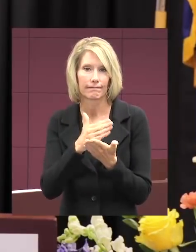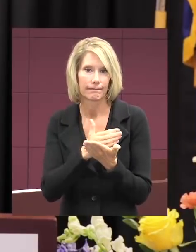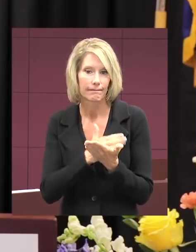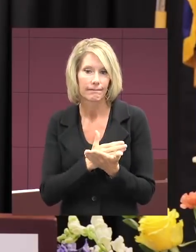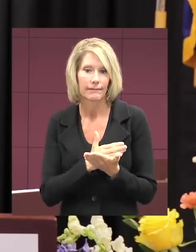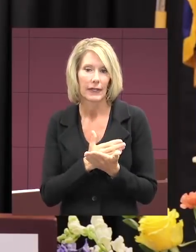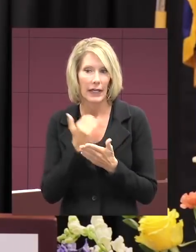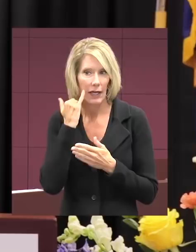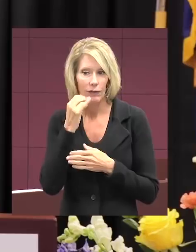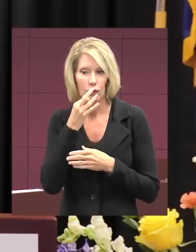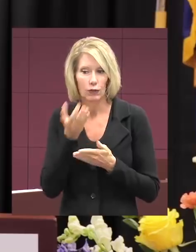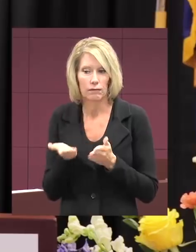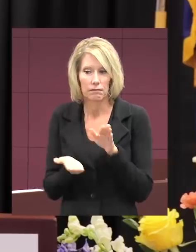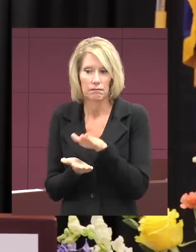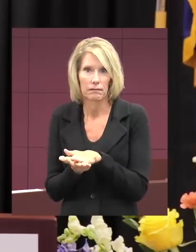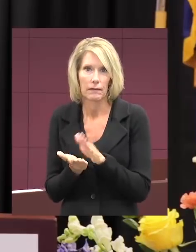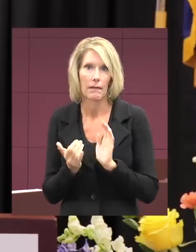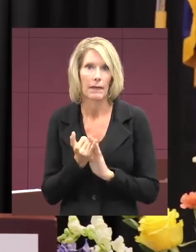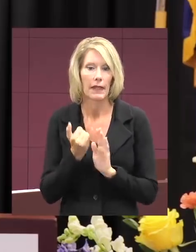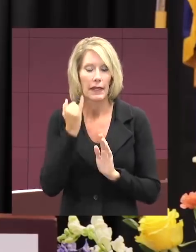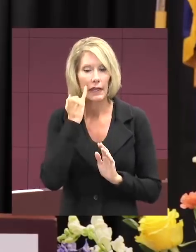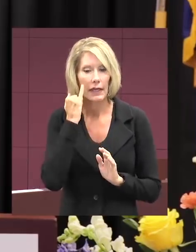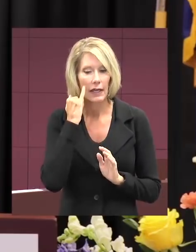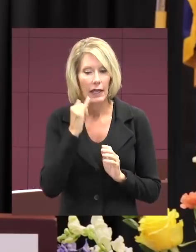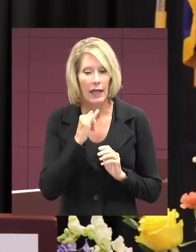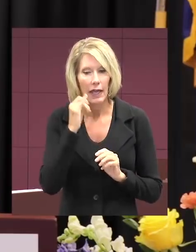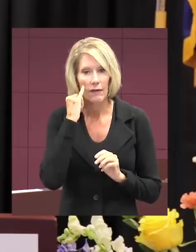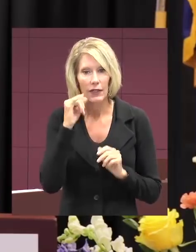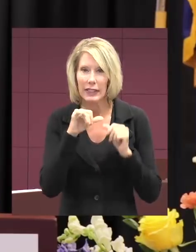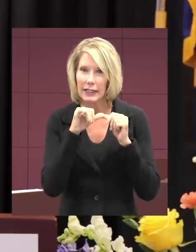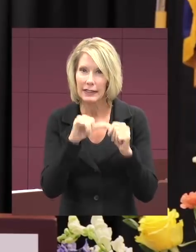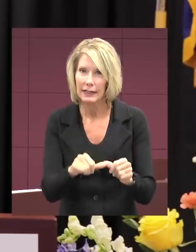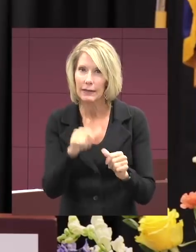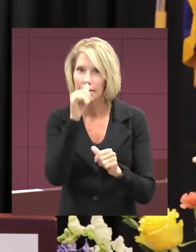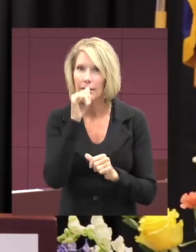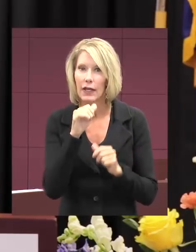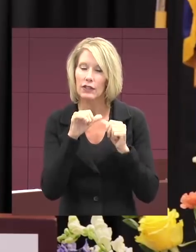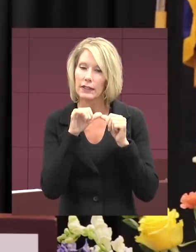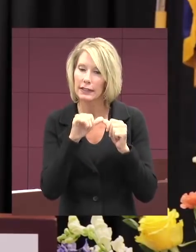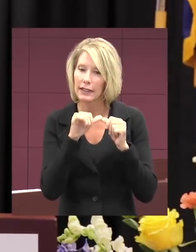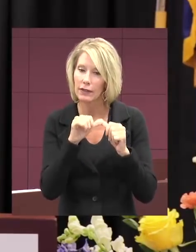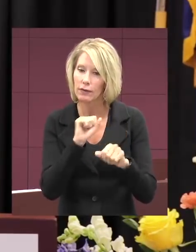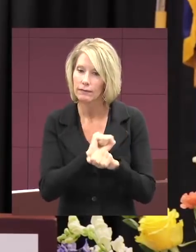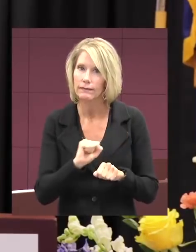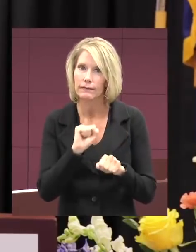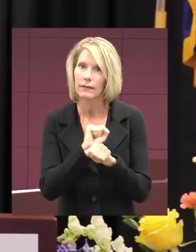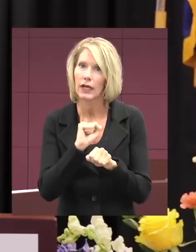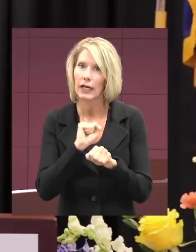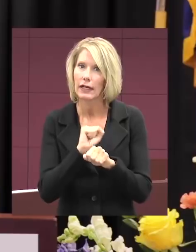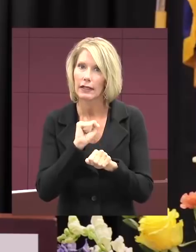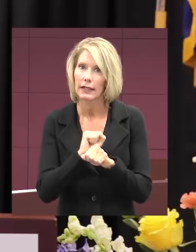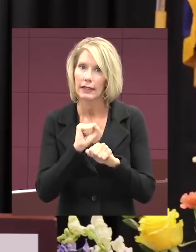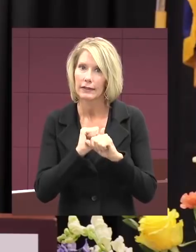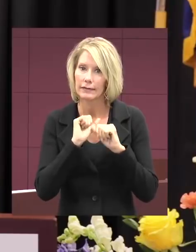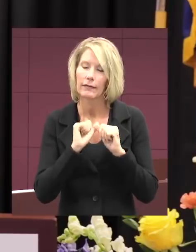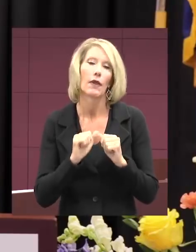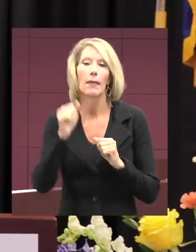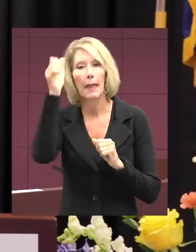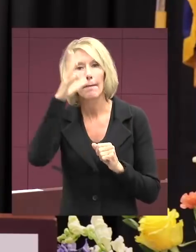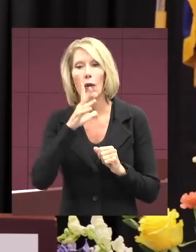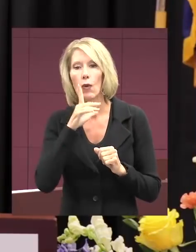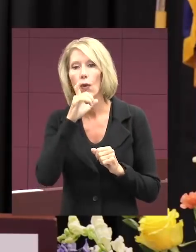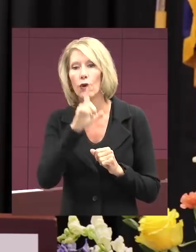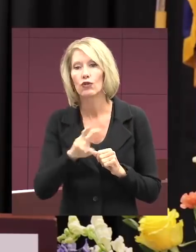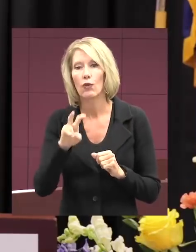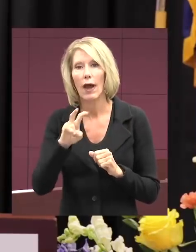If you would have your learning stay, be patient, stick with it and hold fast. The man who travels